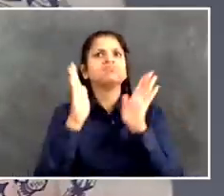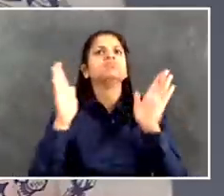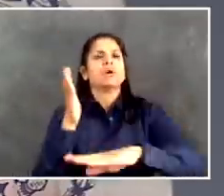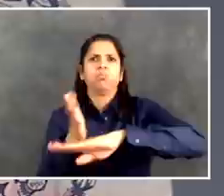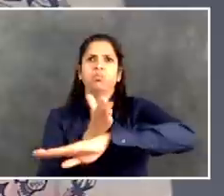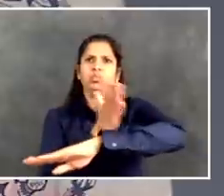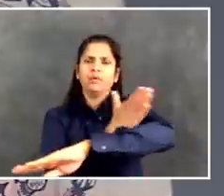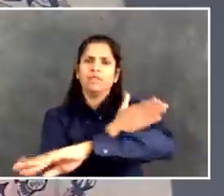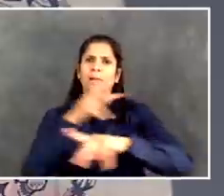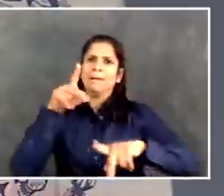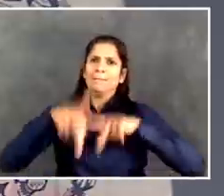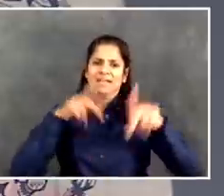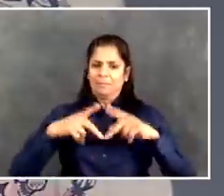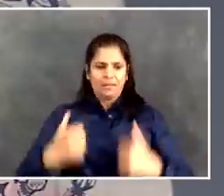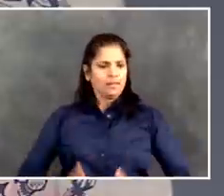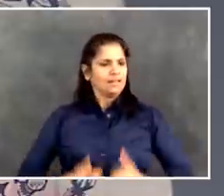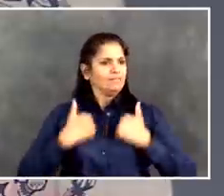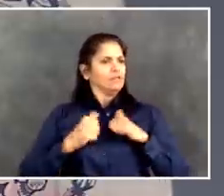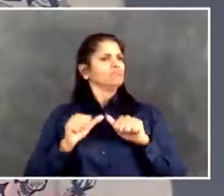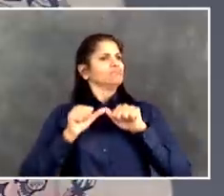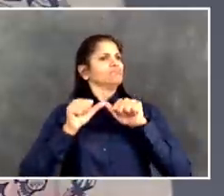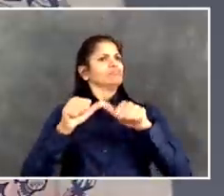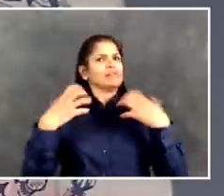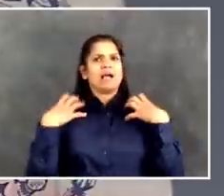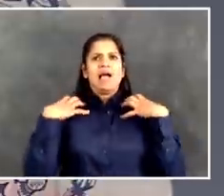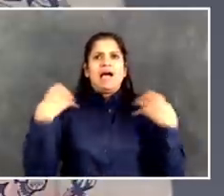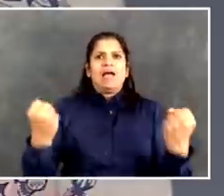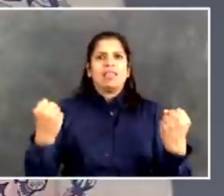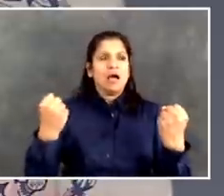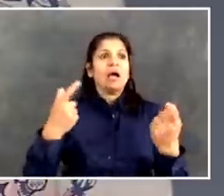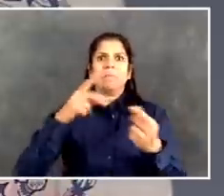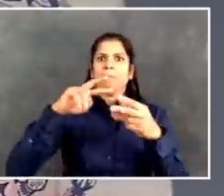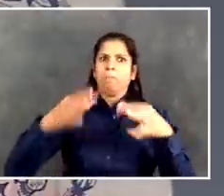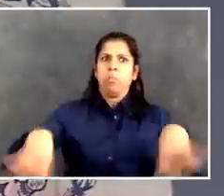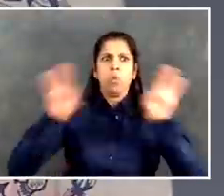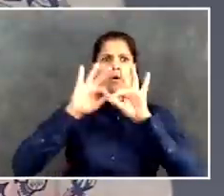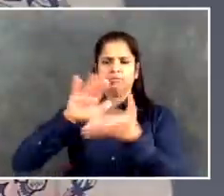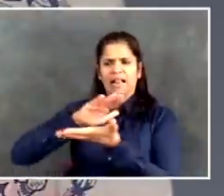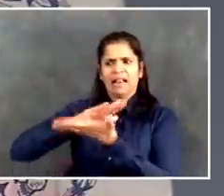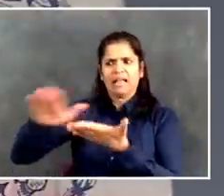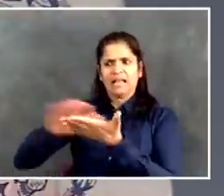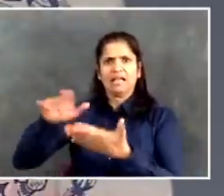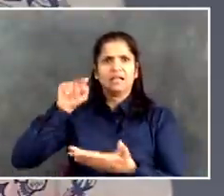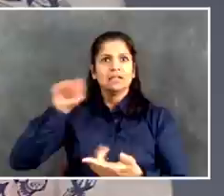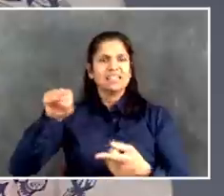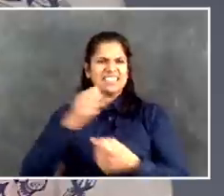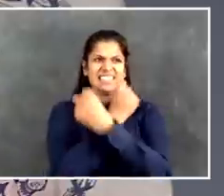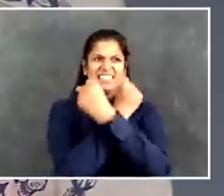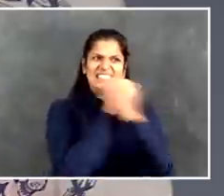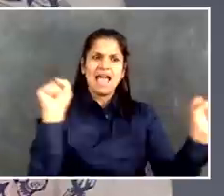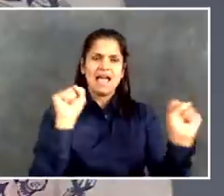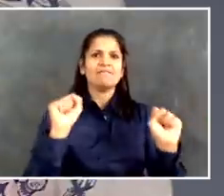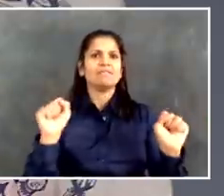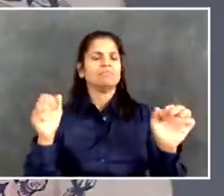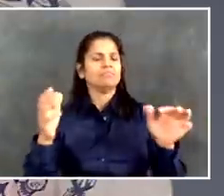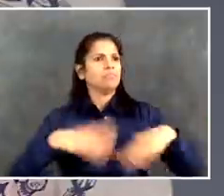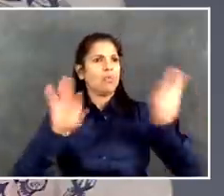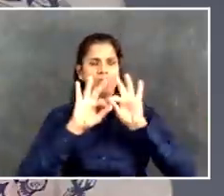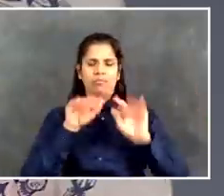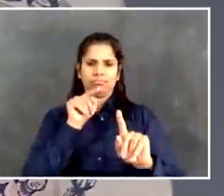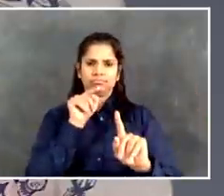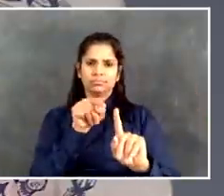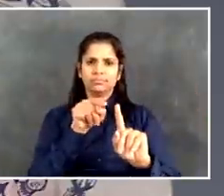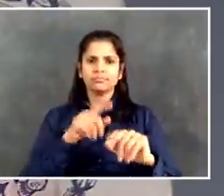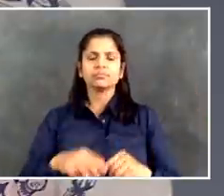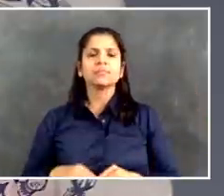So that work is going on now and will go on. I think the, I do not start with the assumption, Gersh, that